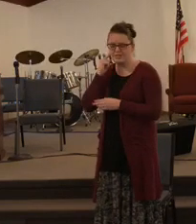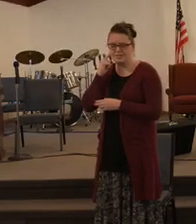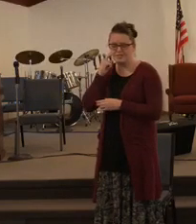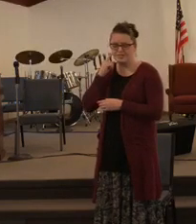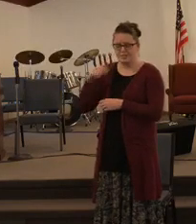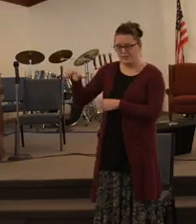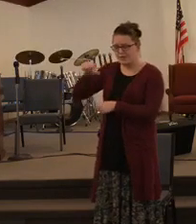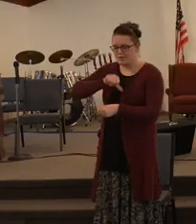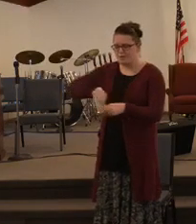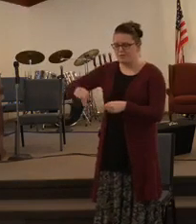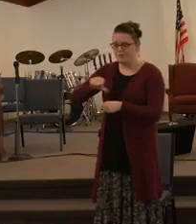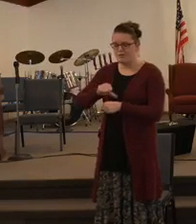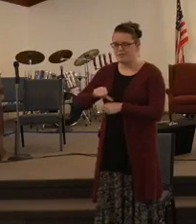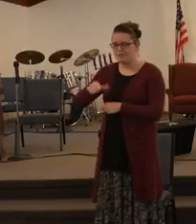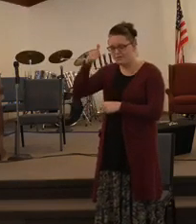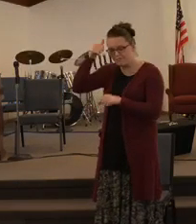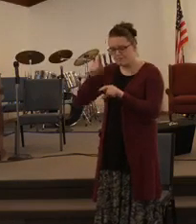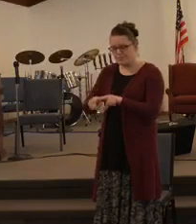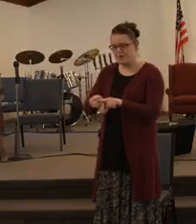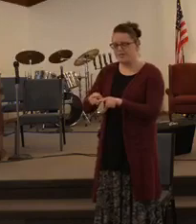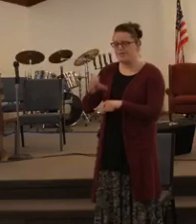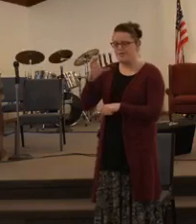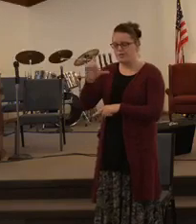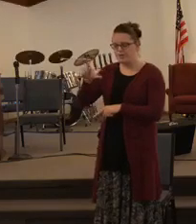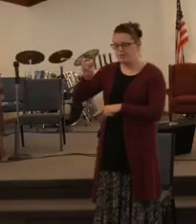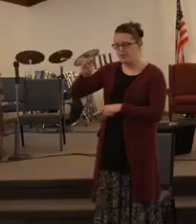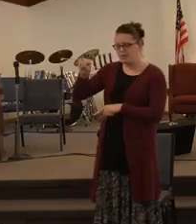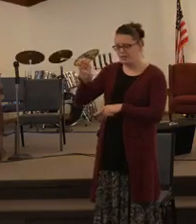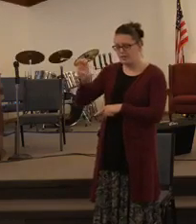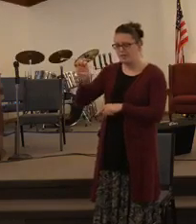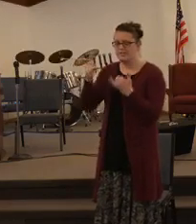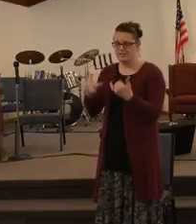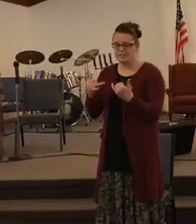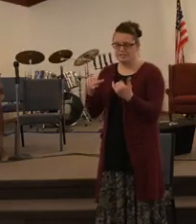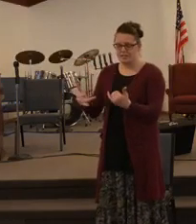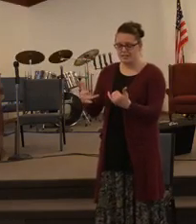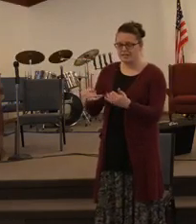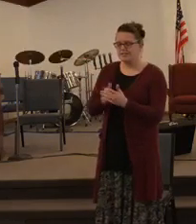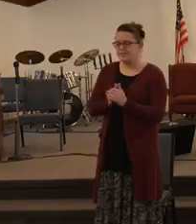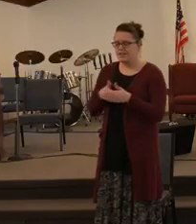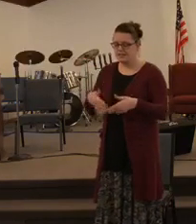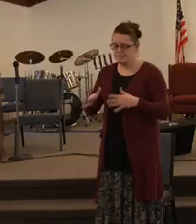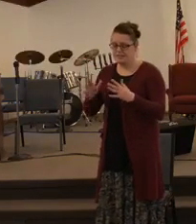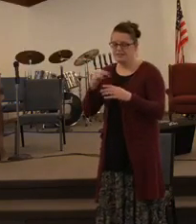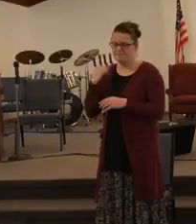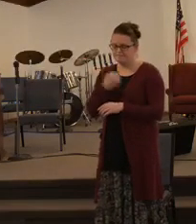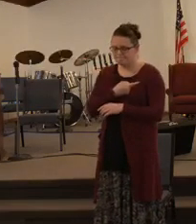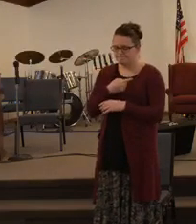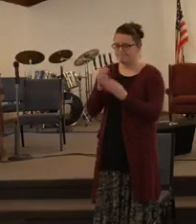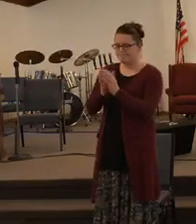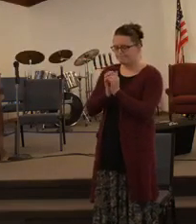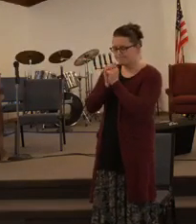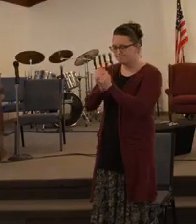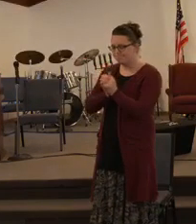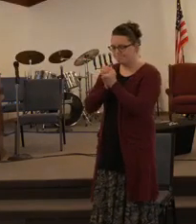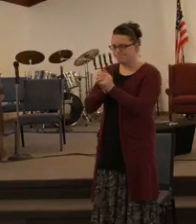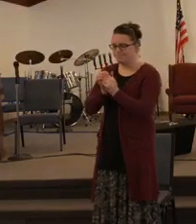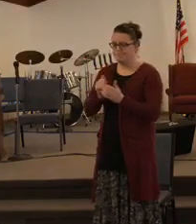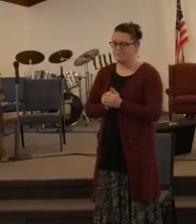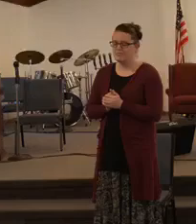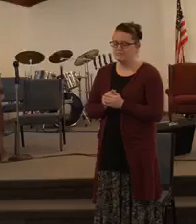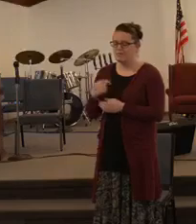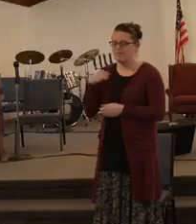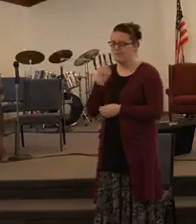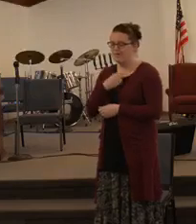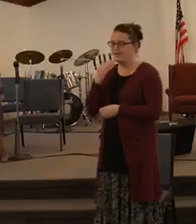sings this song this evening, Lord. Allow His worship to minister to those that hear it, God. You've been good to us, Lord, and we appreciate You. We thank You,